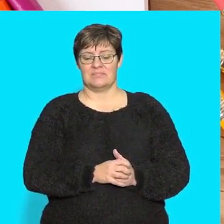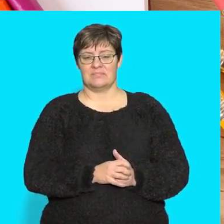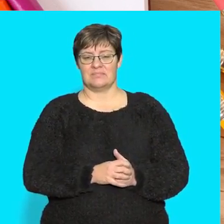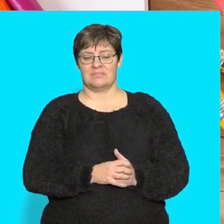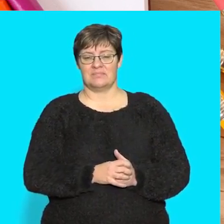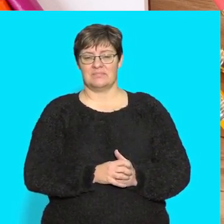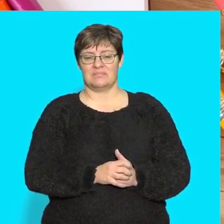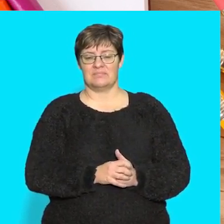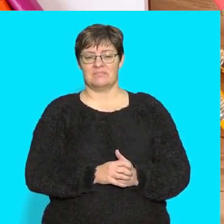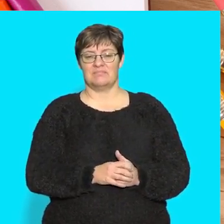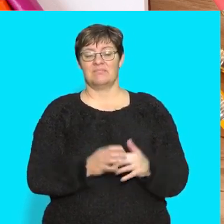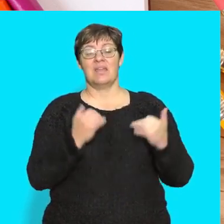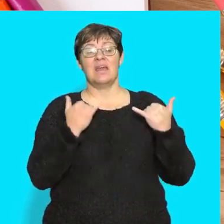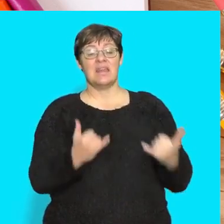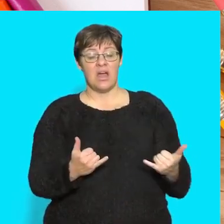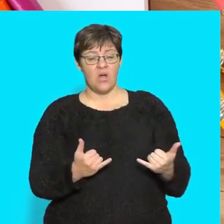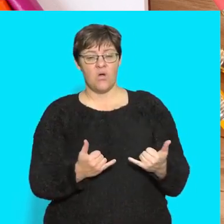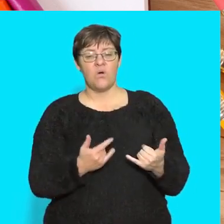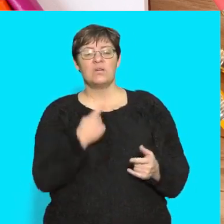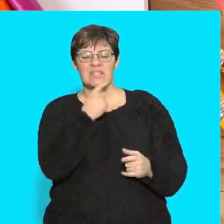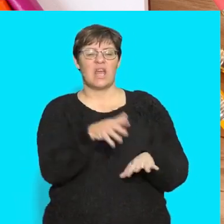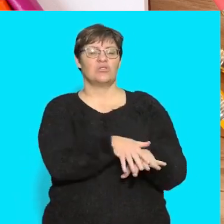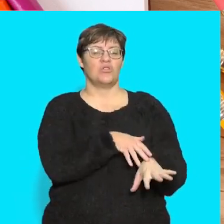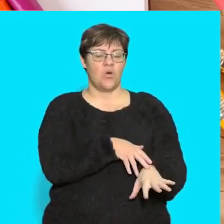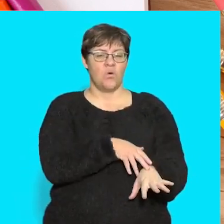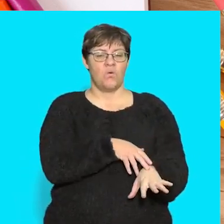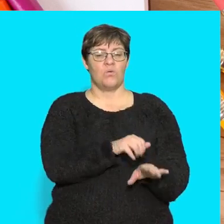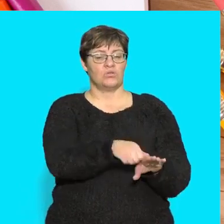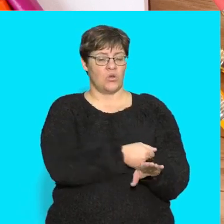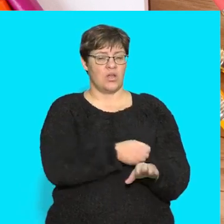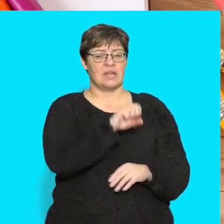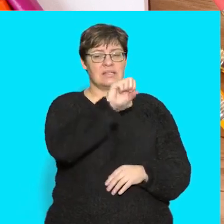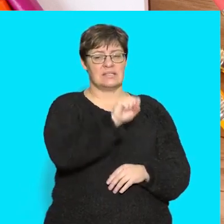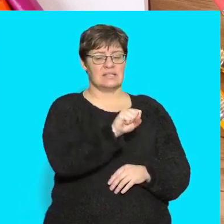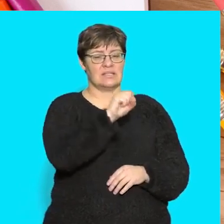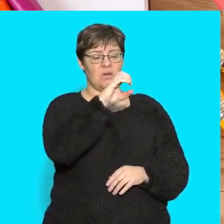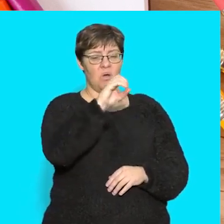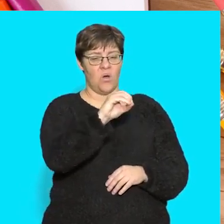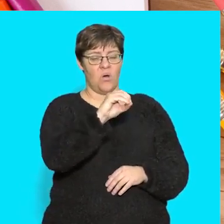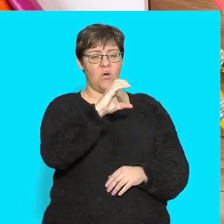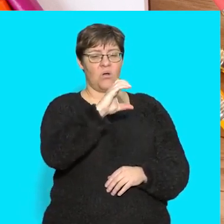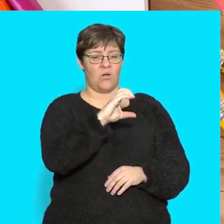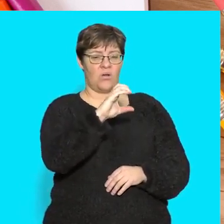Now we will say suck slowly. S-U-K